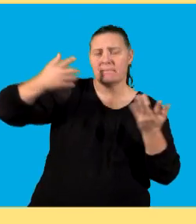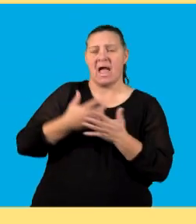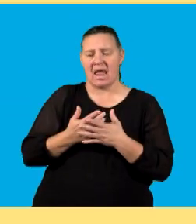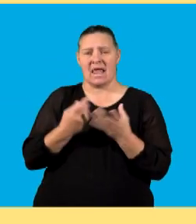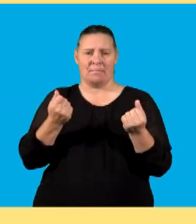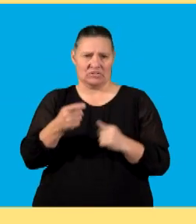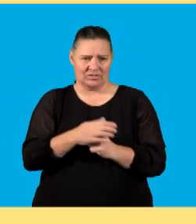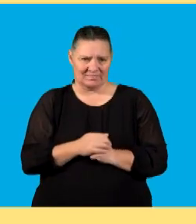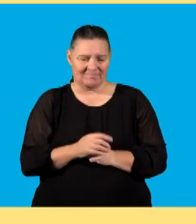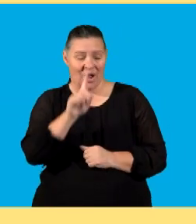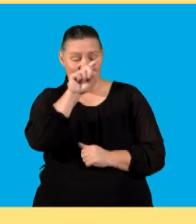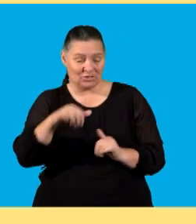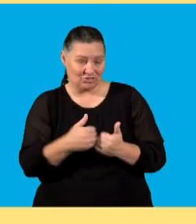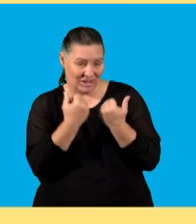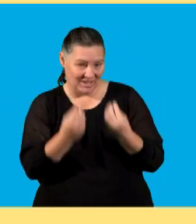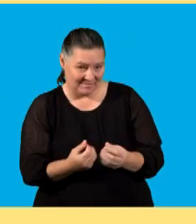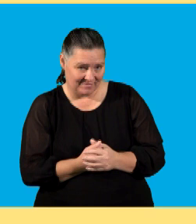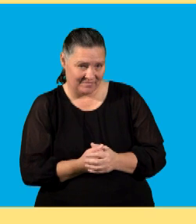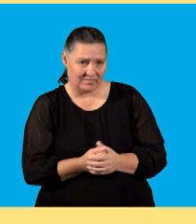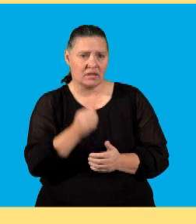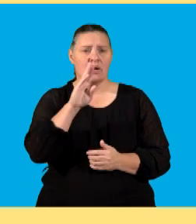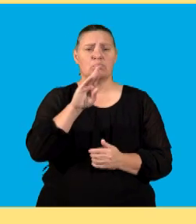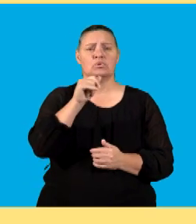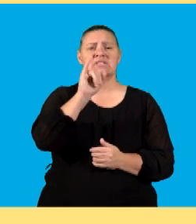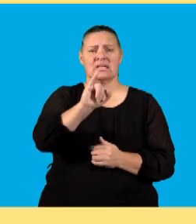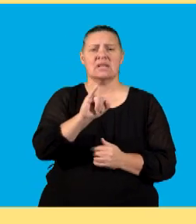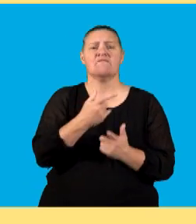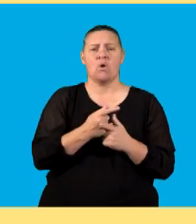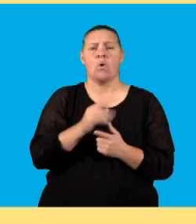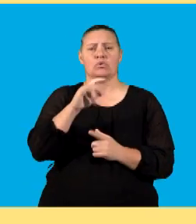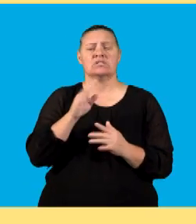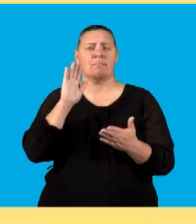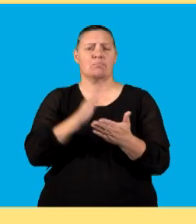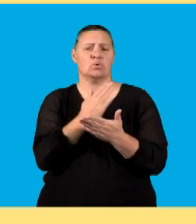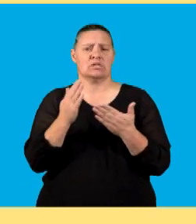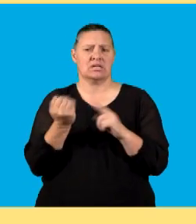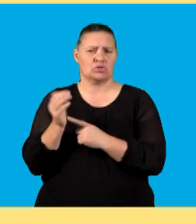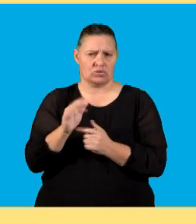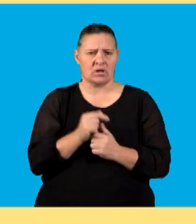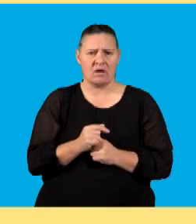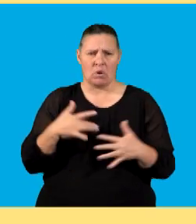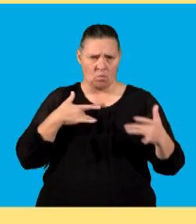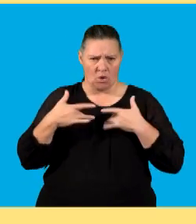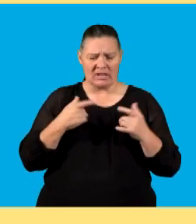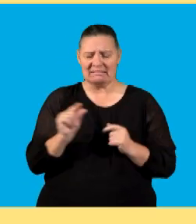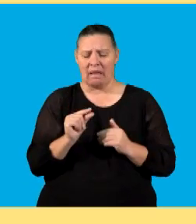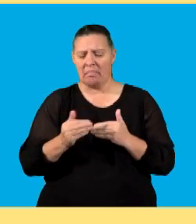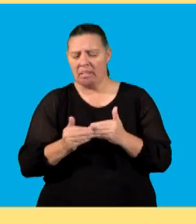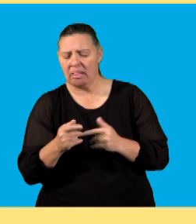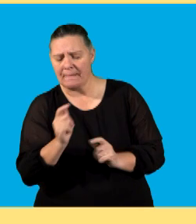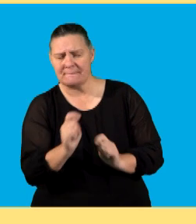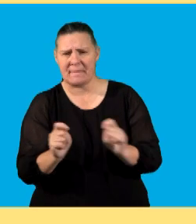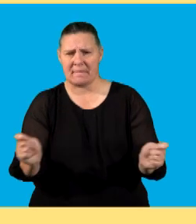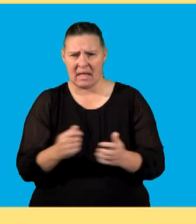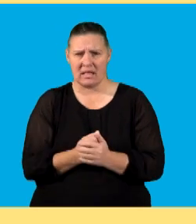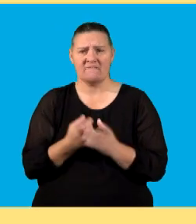I have a challenge question for you, and it reads. BUSI, the owner of BUSI Music Studios, is worried about the ability to pay short-term